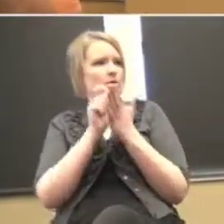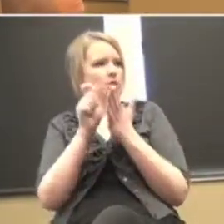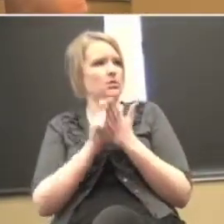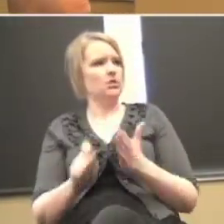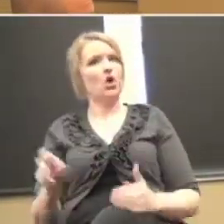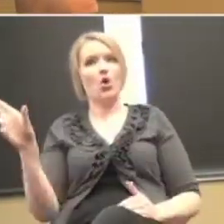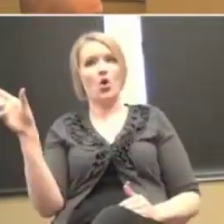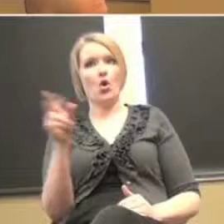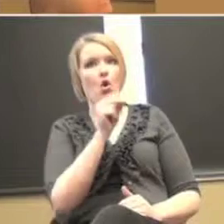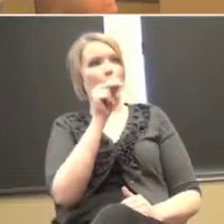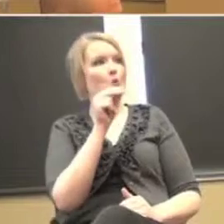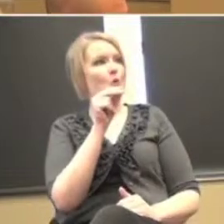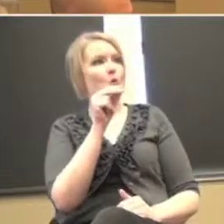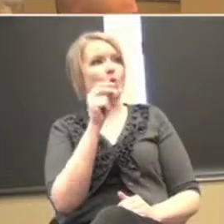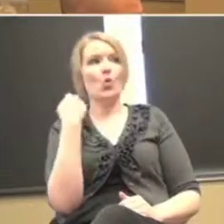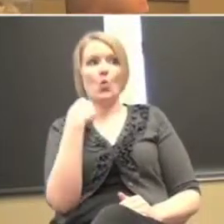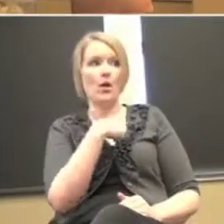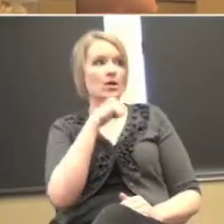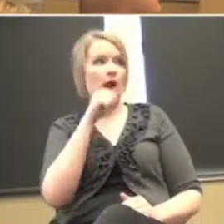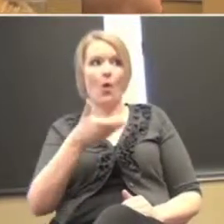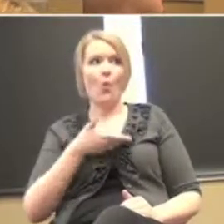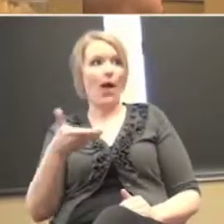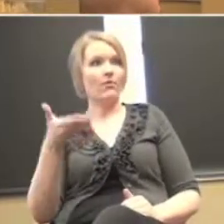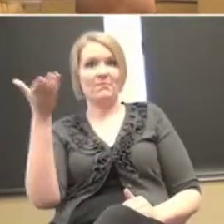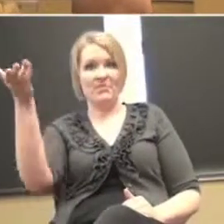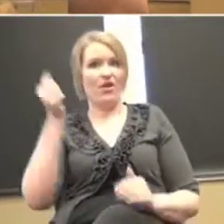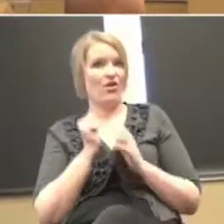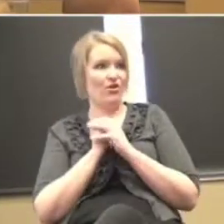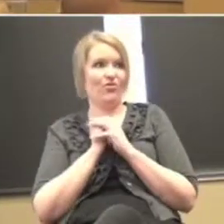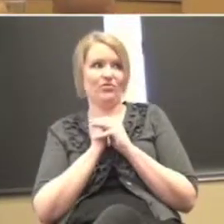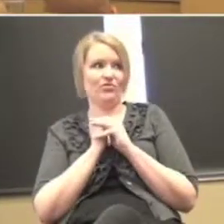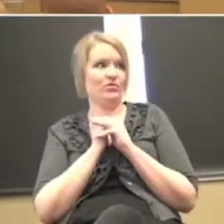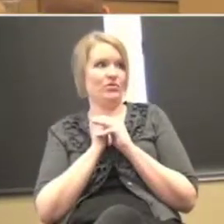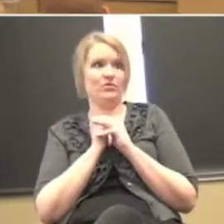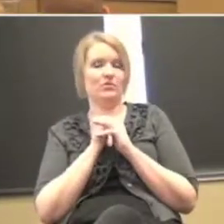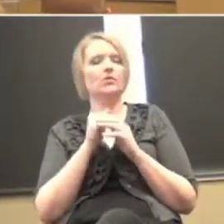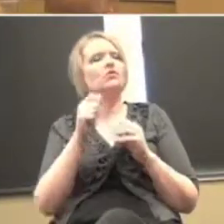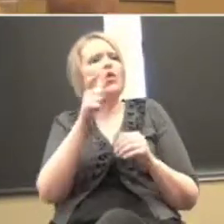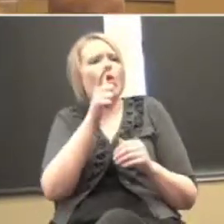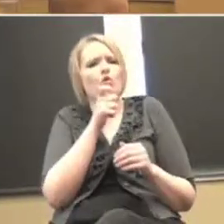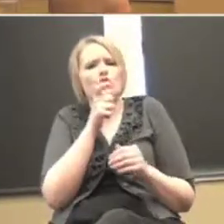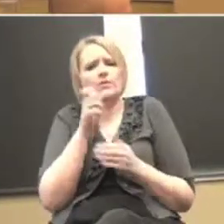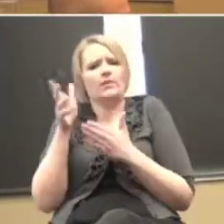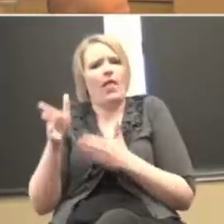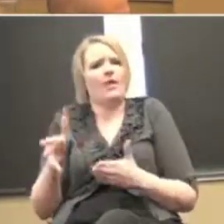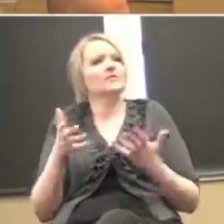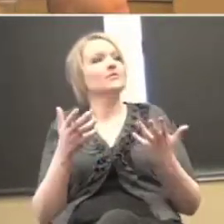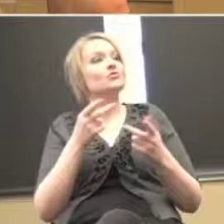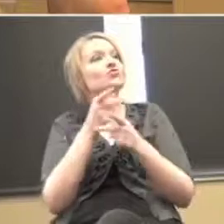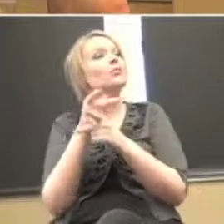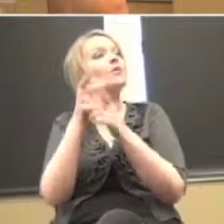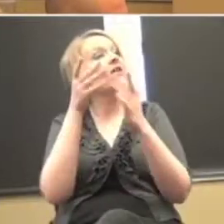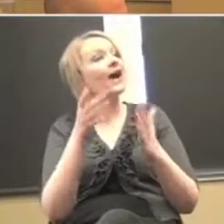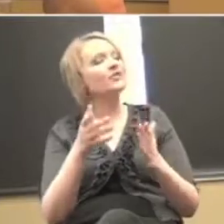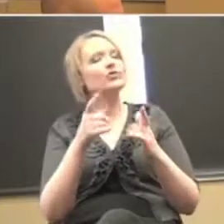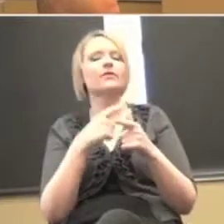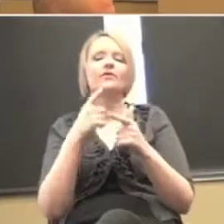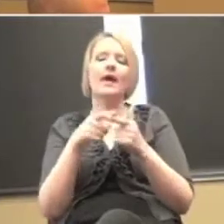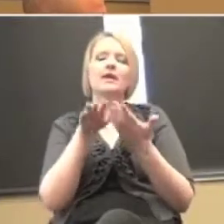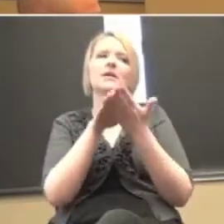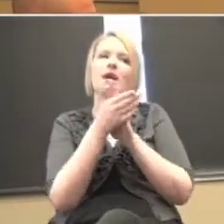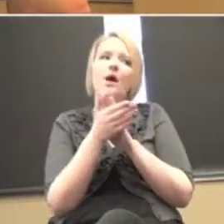Nope. We're not welcome either. You know? And then, who do we have left? Our supervisor. Well, then it becomes